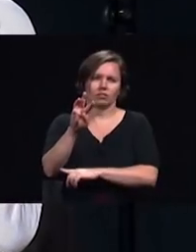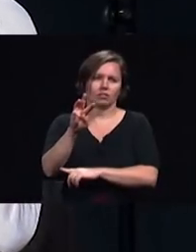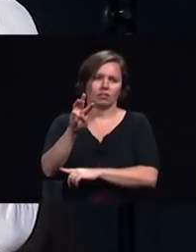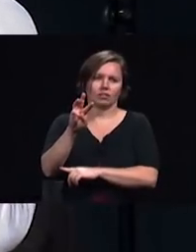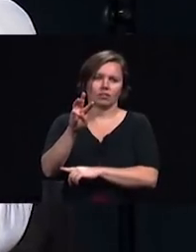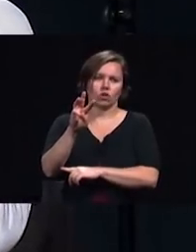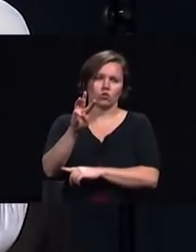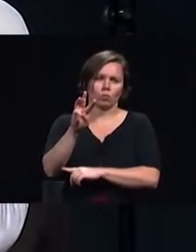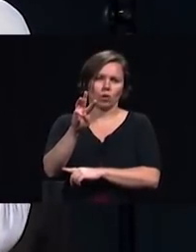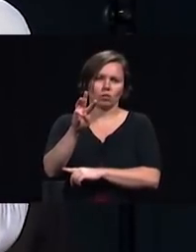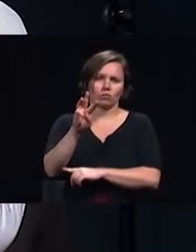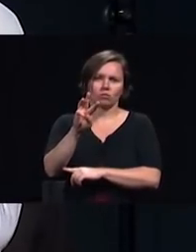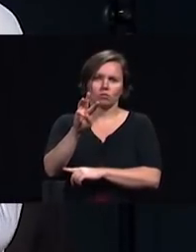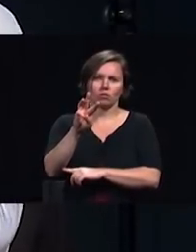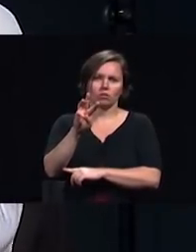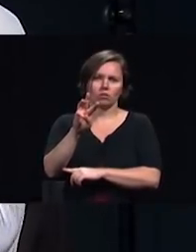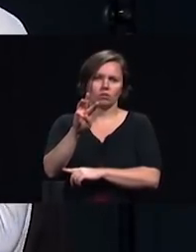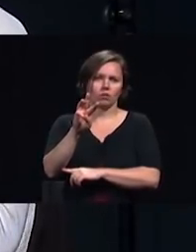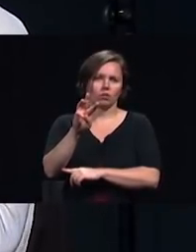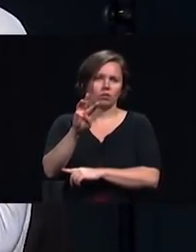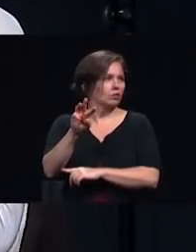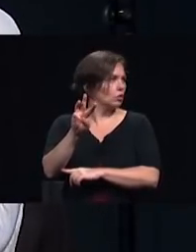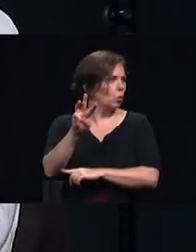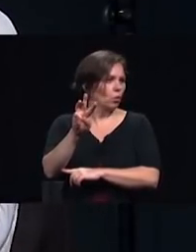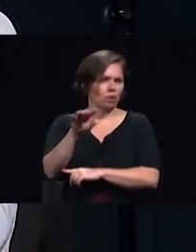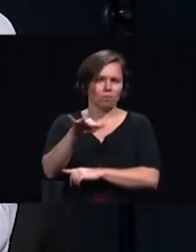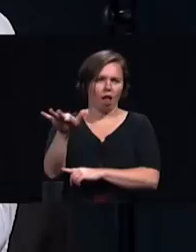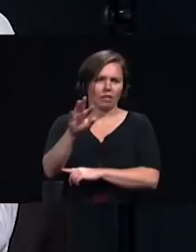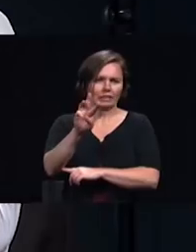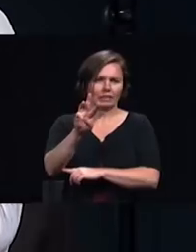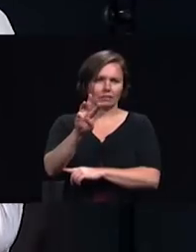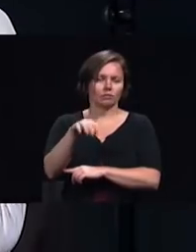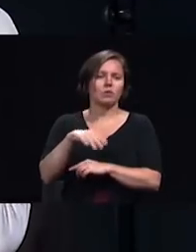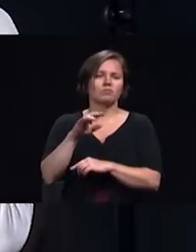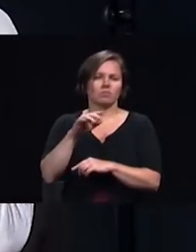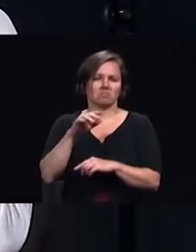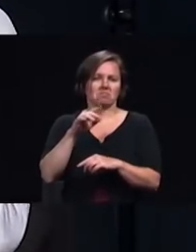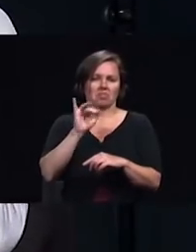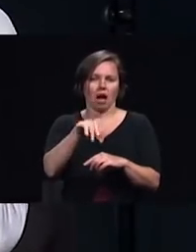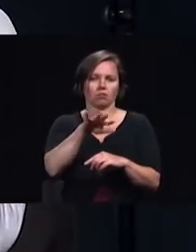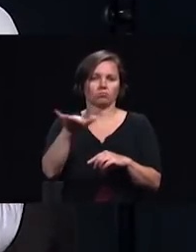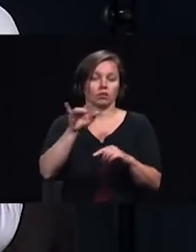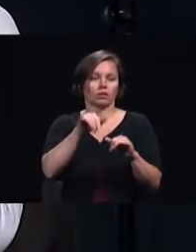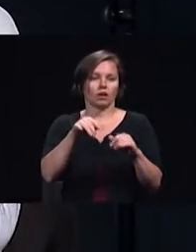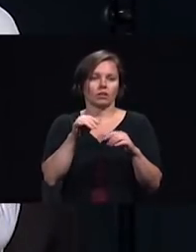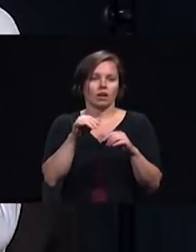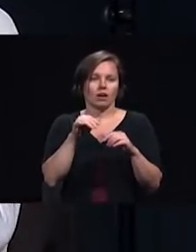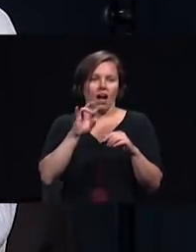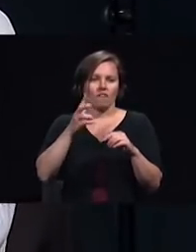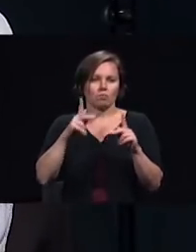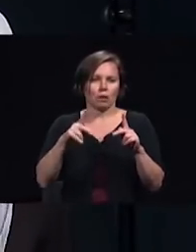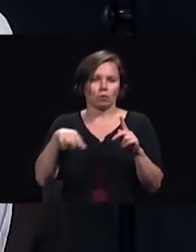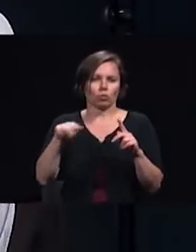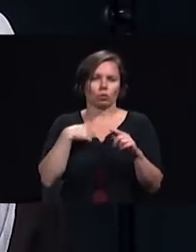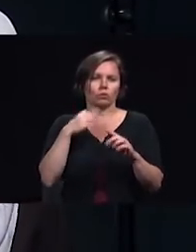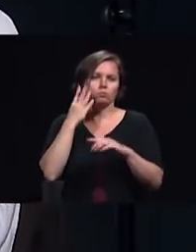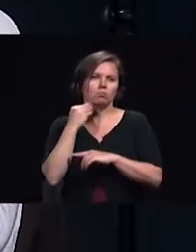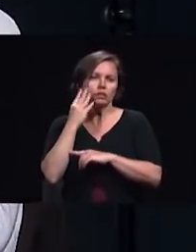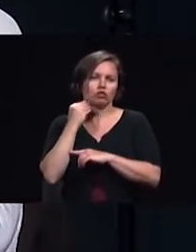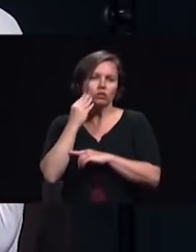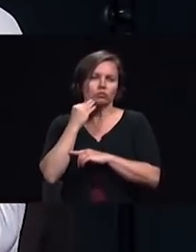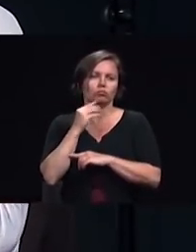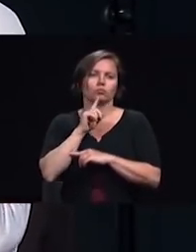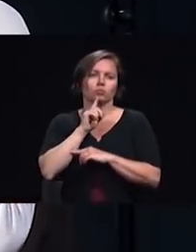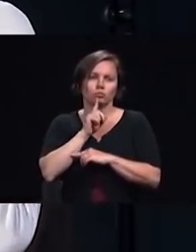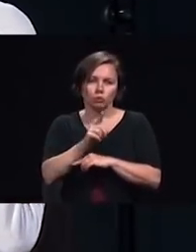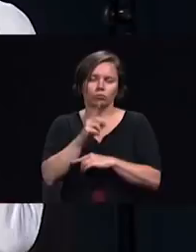non-seventh-day Adventist guests attended we're experiencing the truth of the prophet's